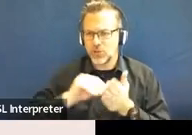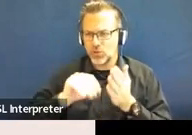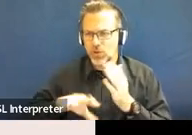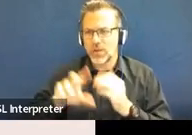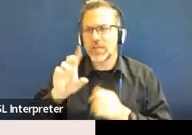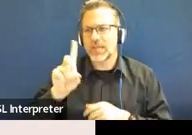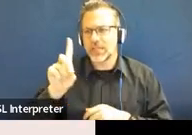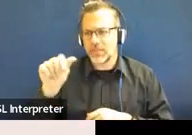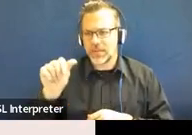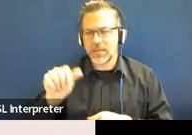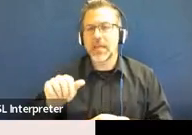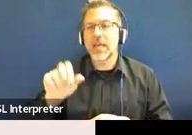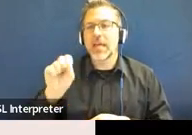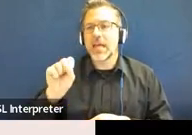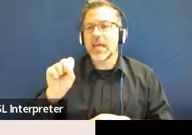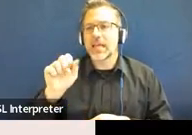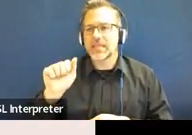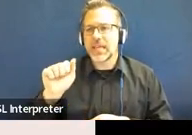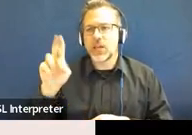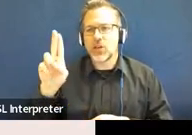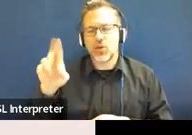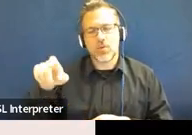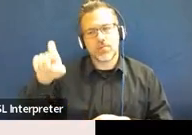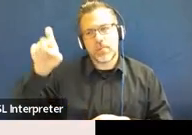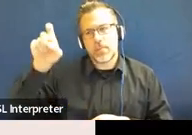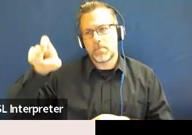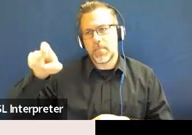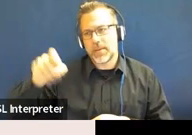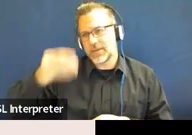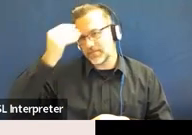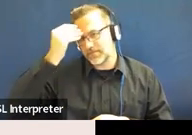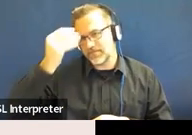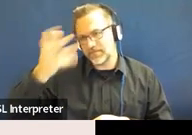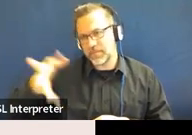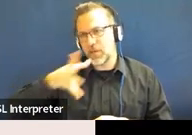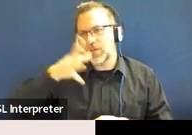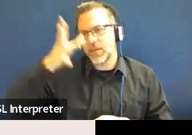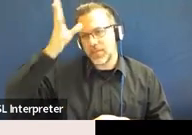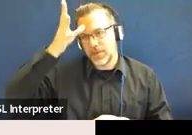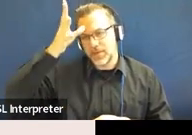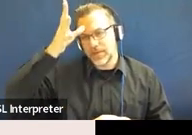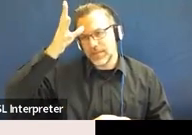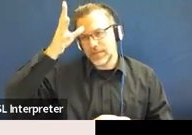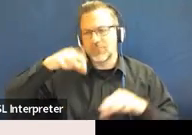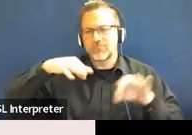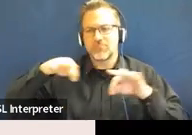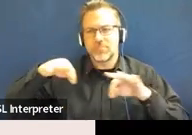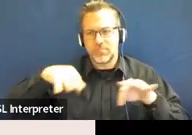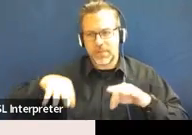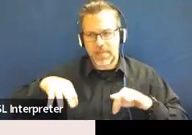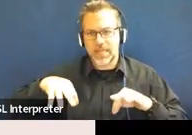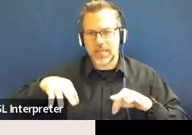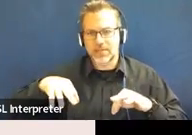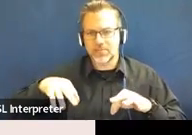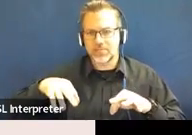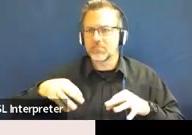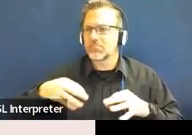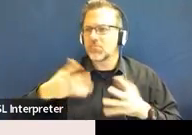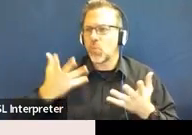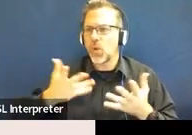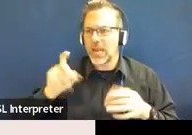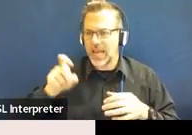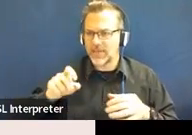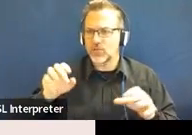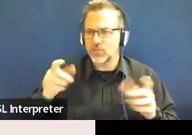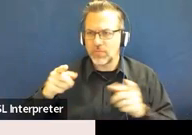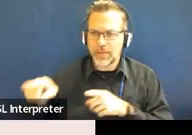must notify the parents of that decision and provide the parents with their procedural safeguards. And, of course, you would want to make sure that you